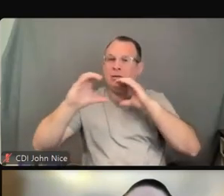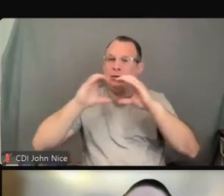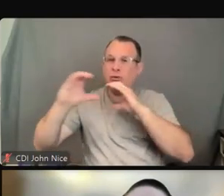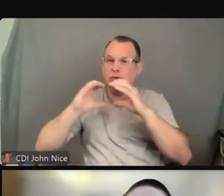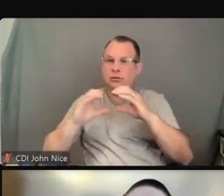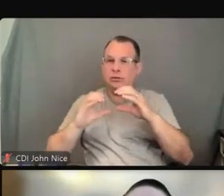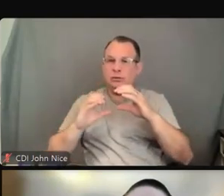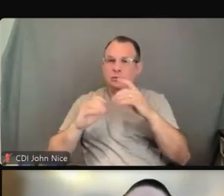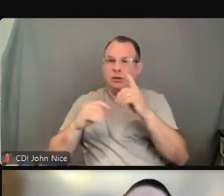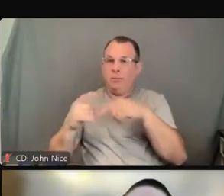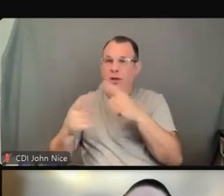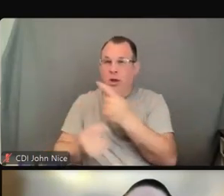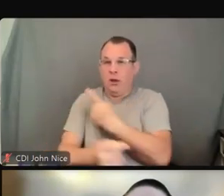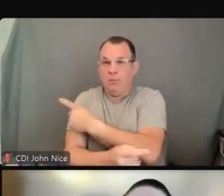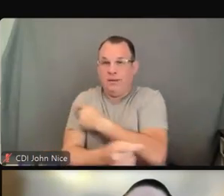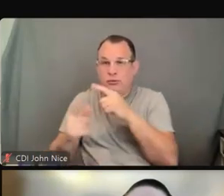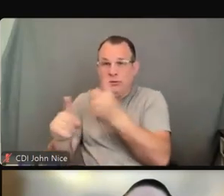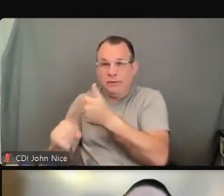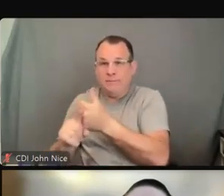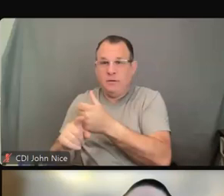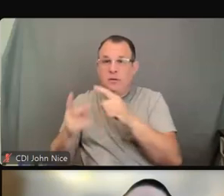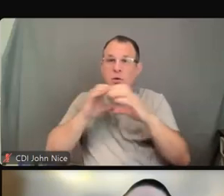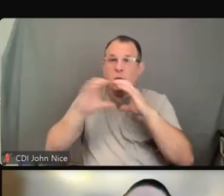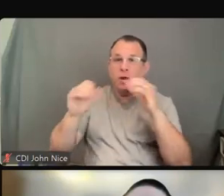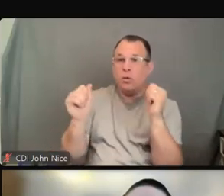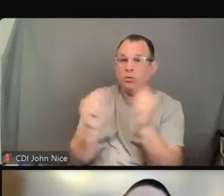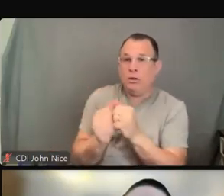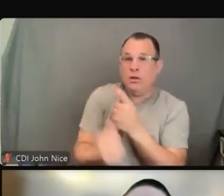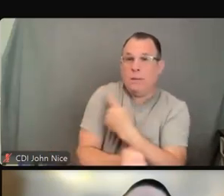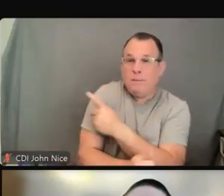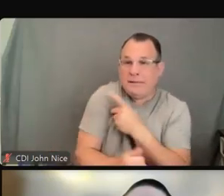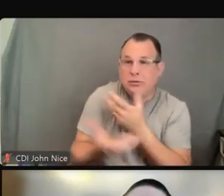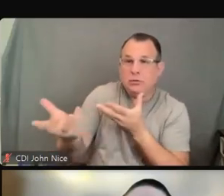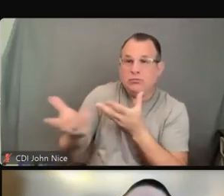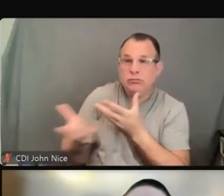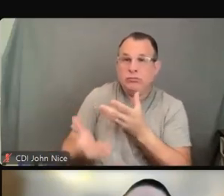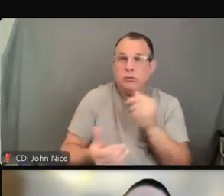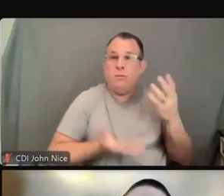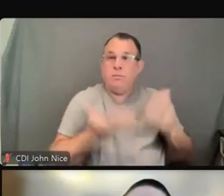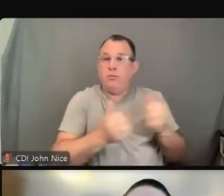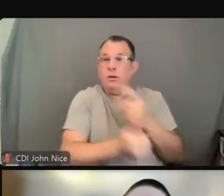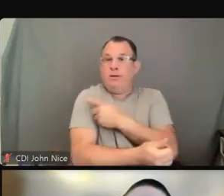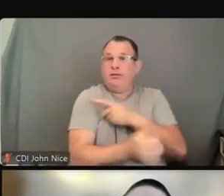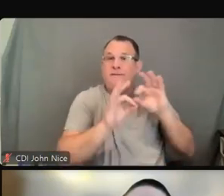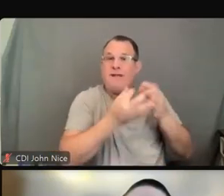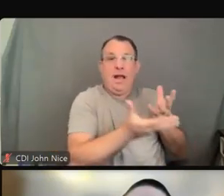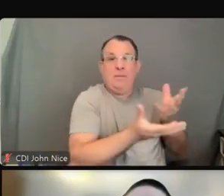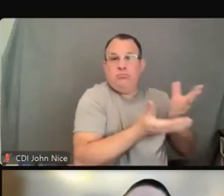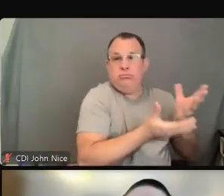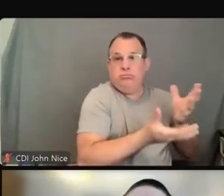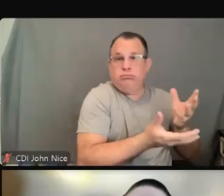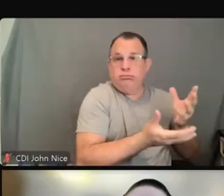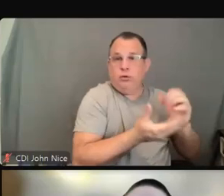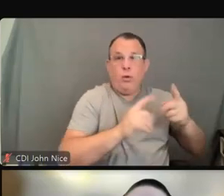communications with the patient or the patient's family members or companions, who that